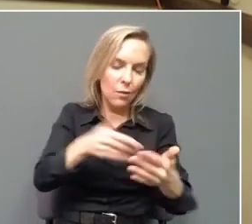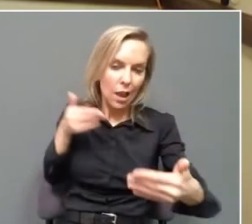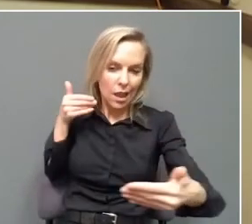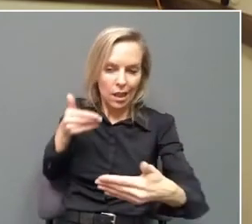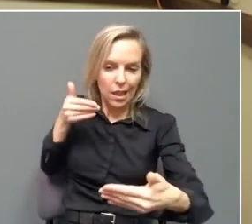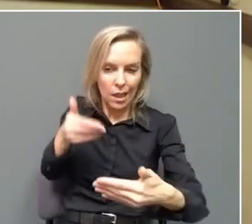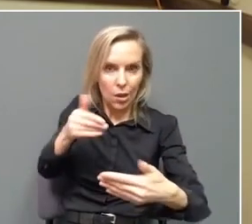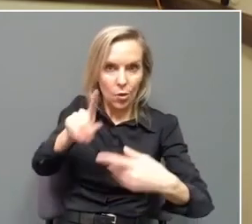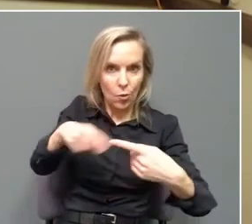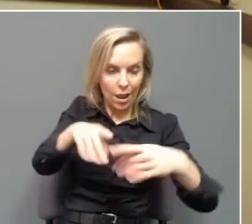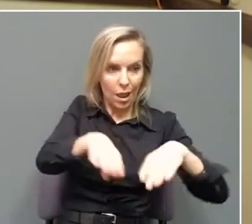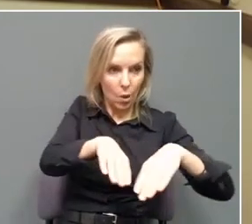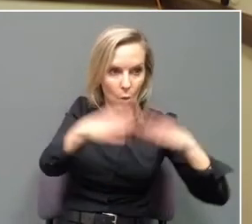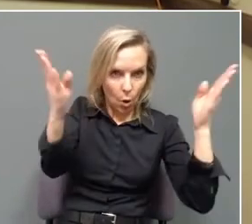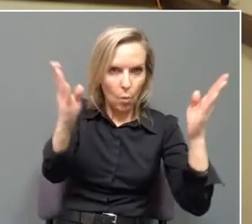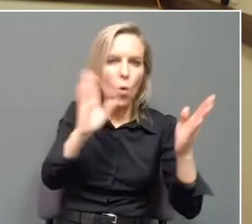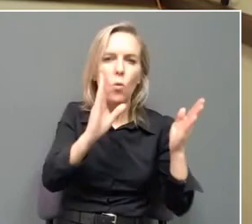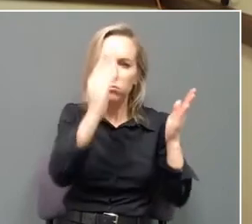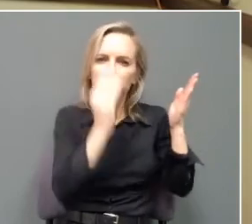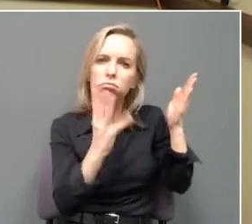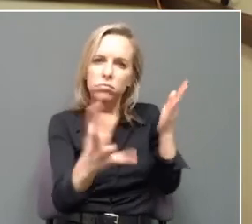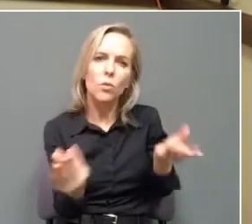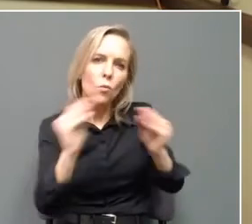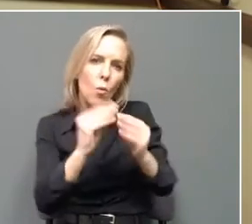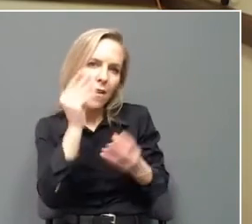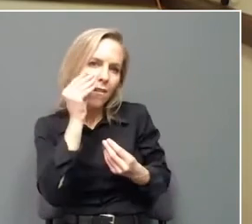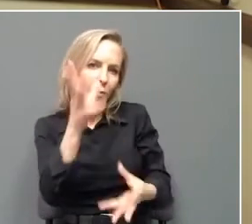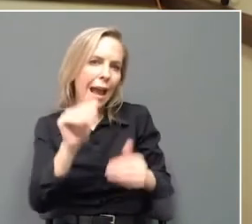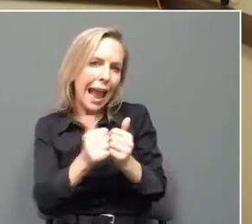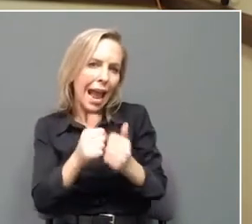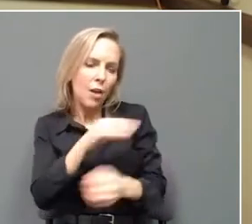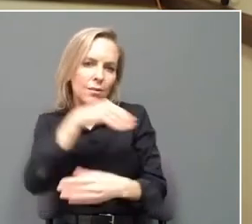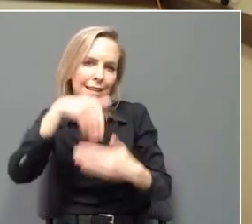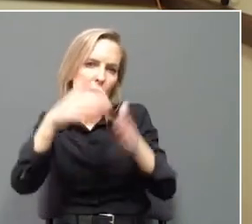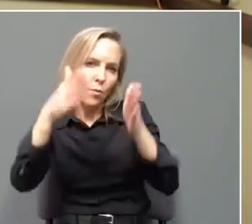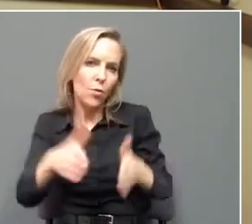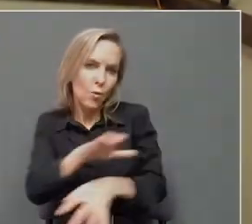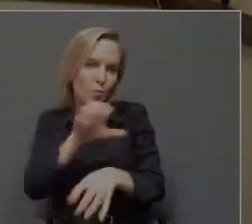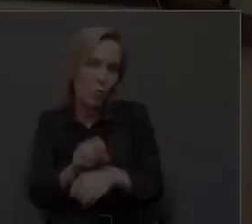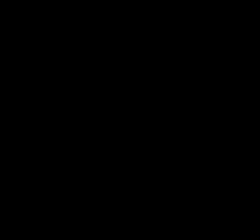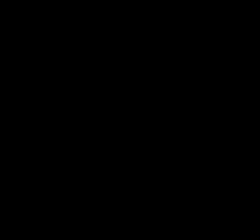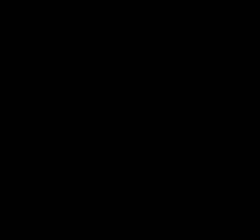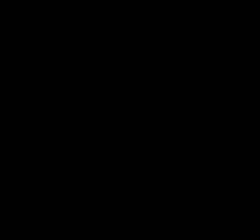more information about how to make those in-person appointments. That's it for today. today.